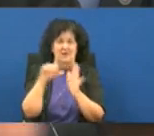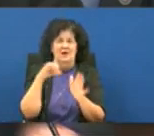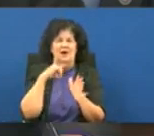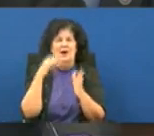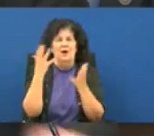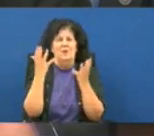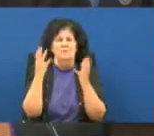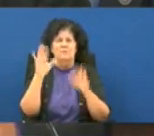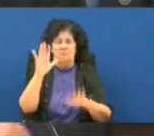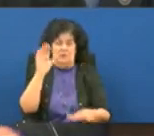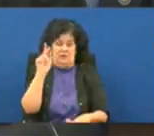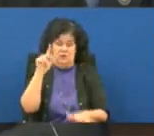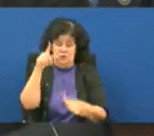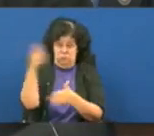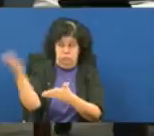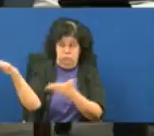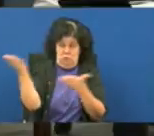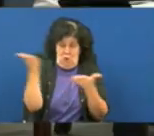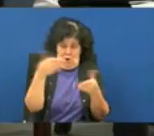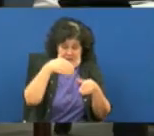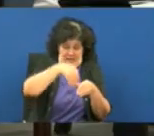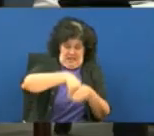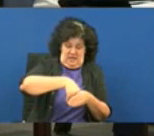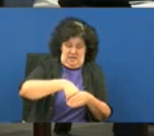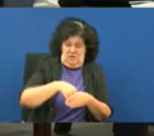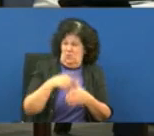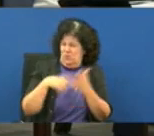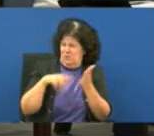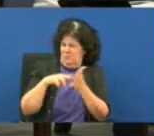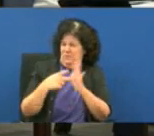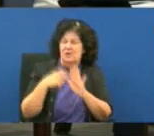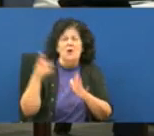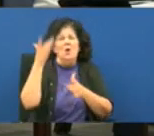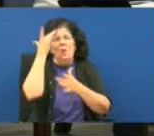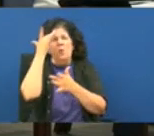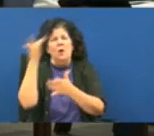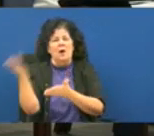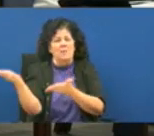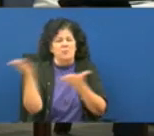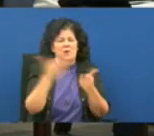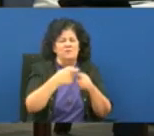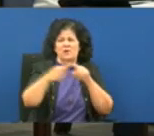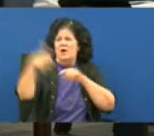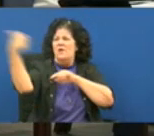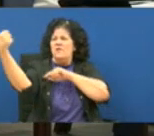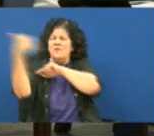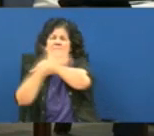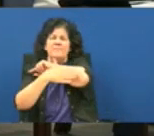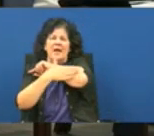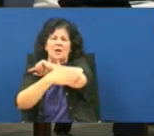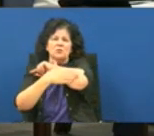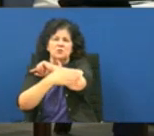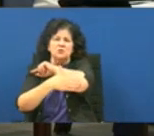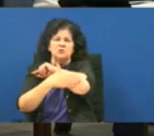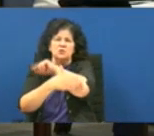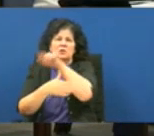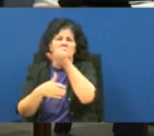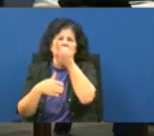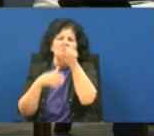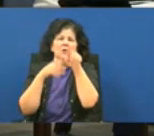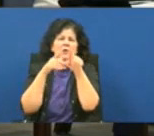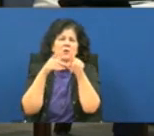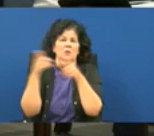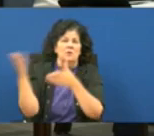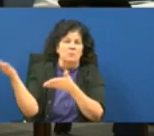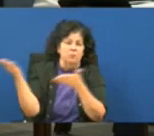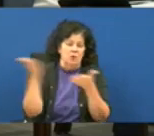just trying to figure out we say brought in i'm trying to understand what you say why why are they being brought in from outside of the pair who are being brought by what's that i'm saying